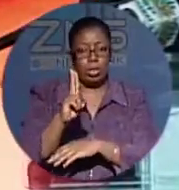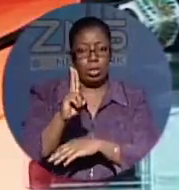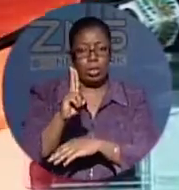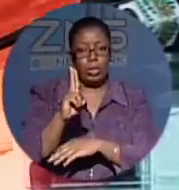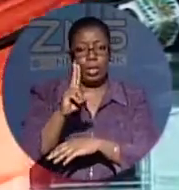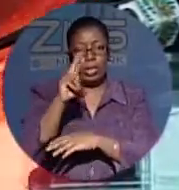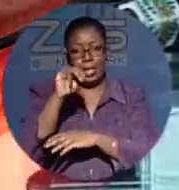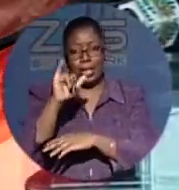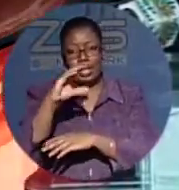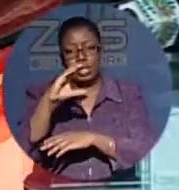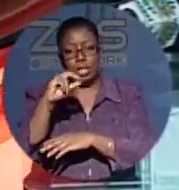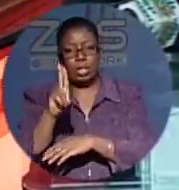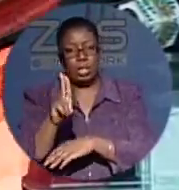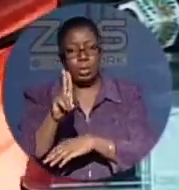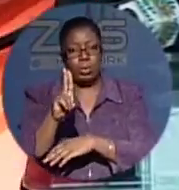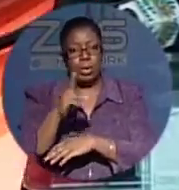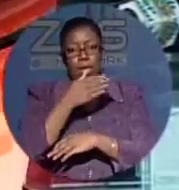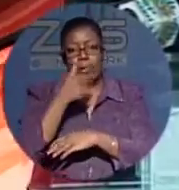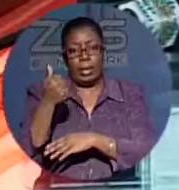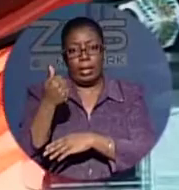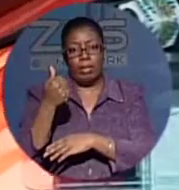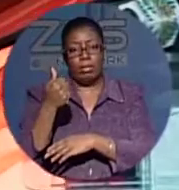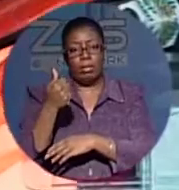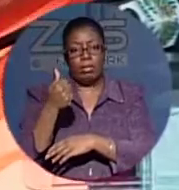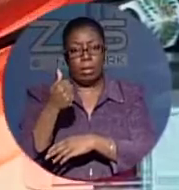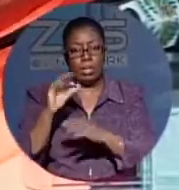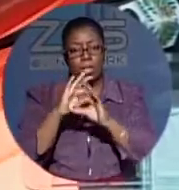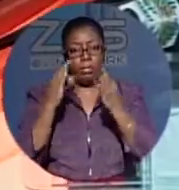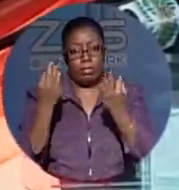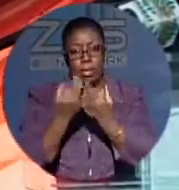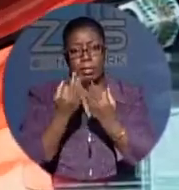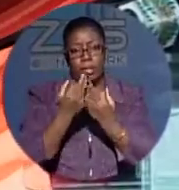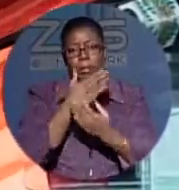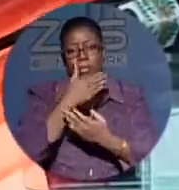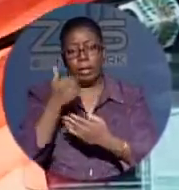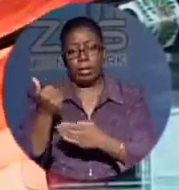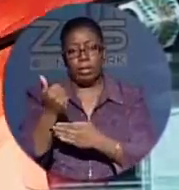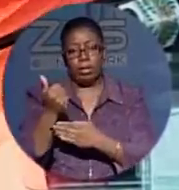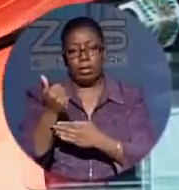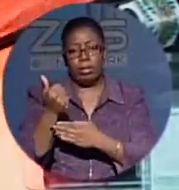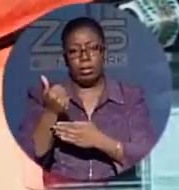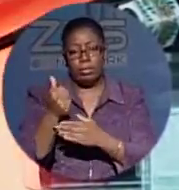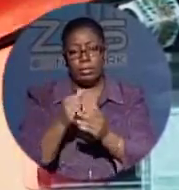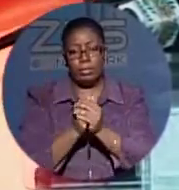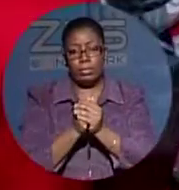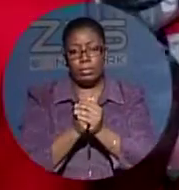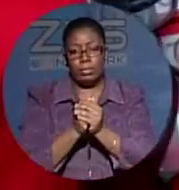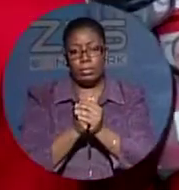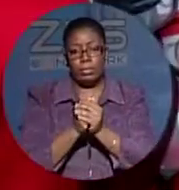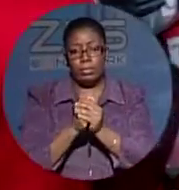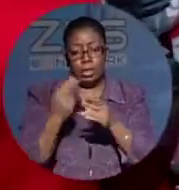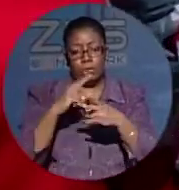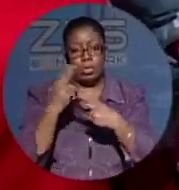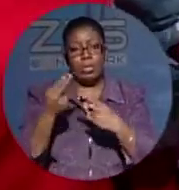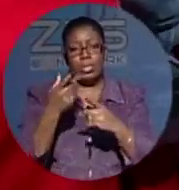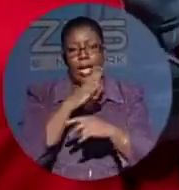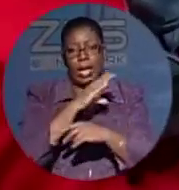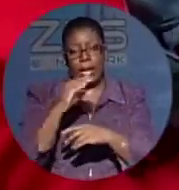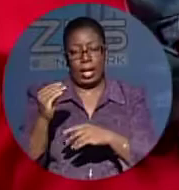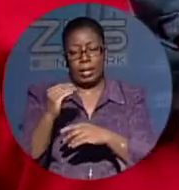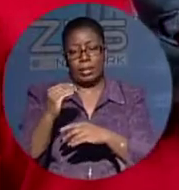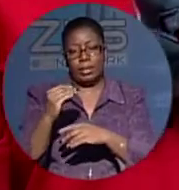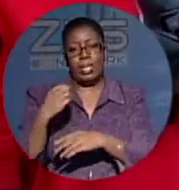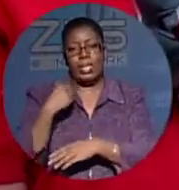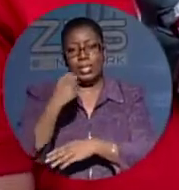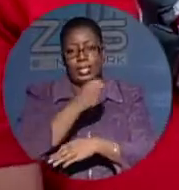NICU, improved family facilities, and upgraded facilities for physicians and clinical staff. Cavalier